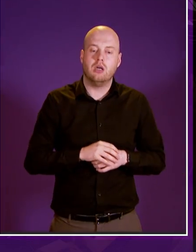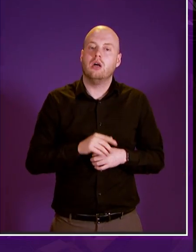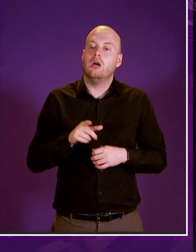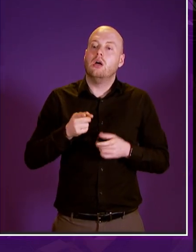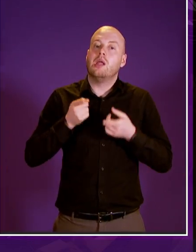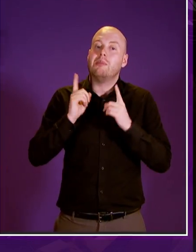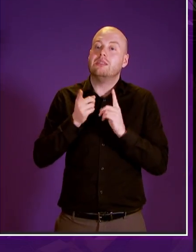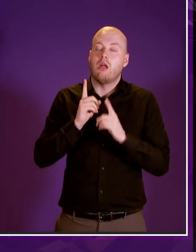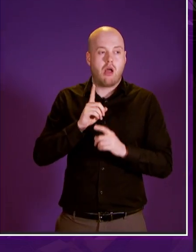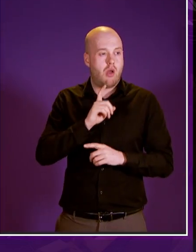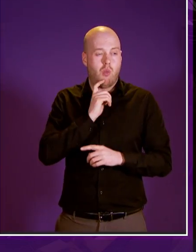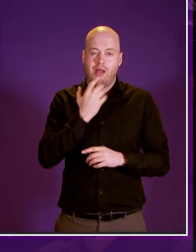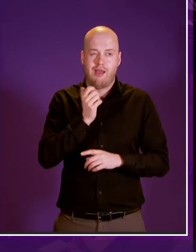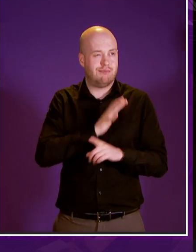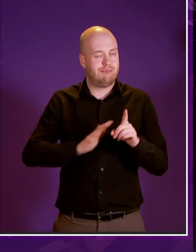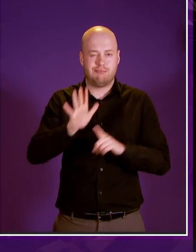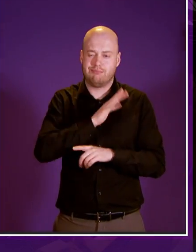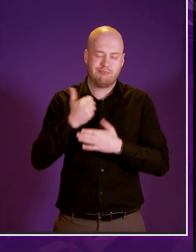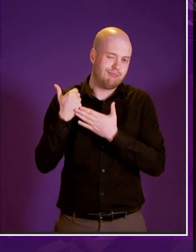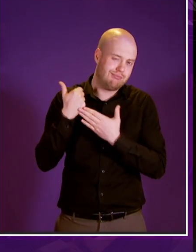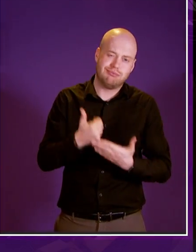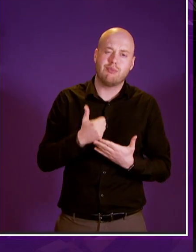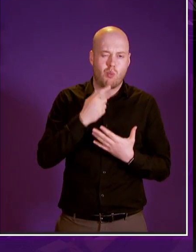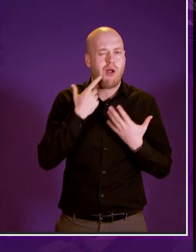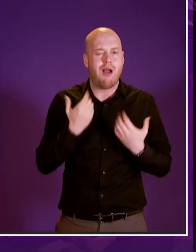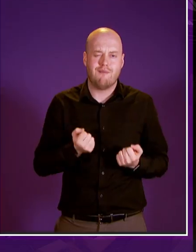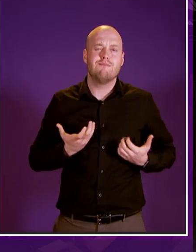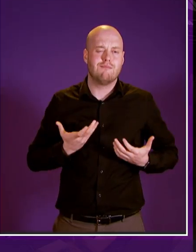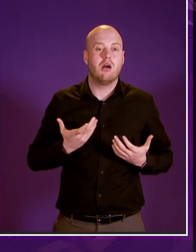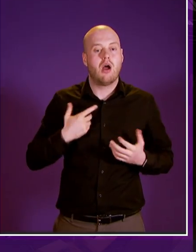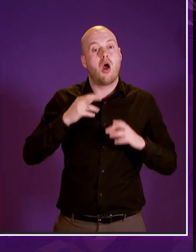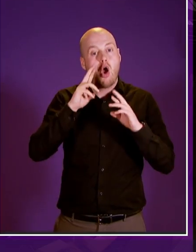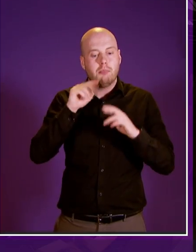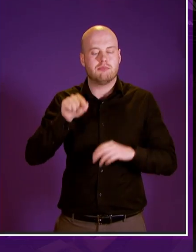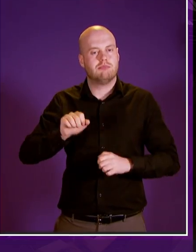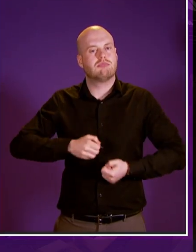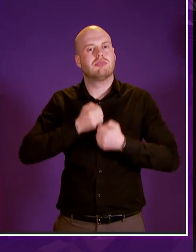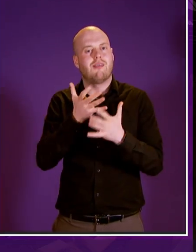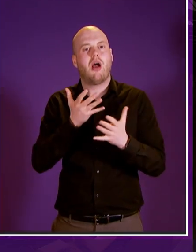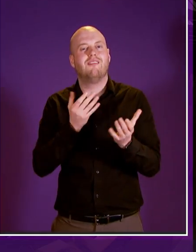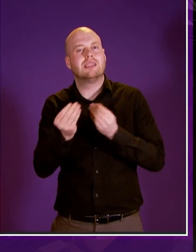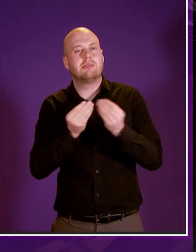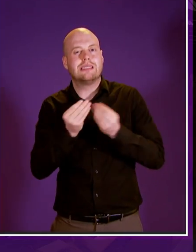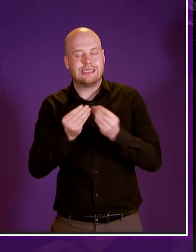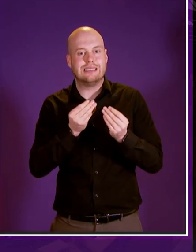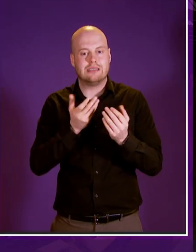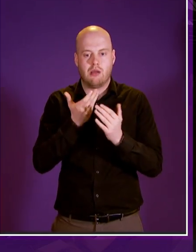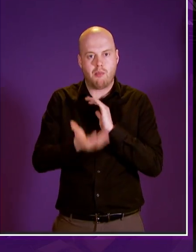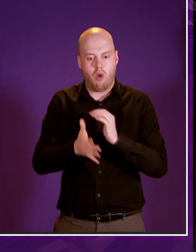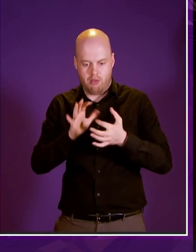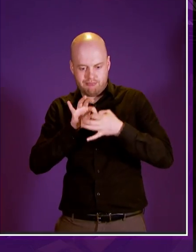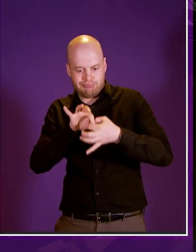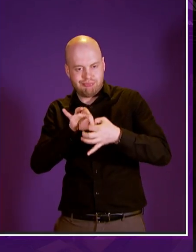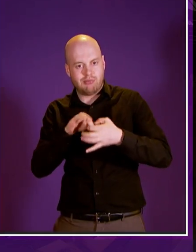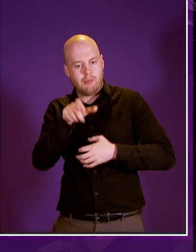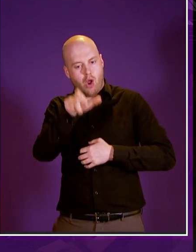unanimously supported and i hope that will it will provide flexibility and a person-centered approach to benefits for those who are